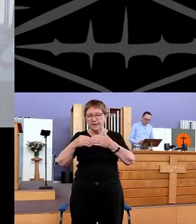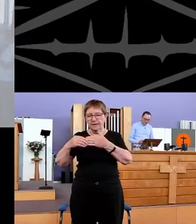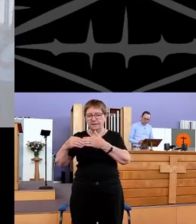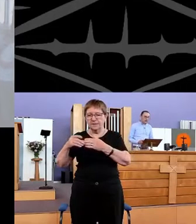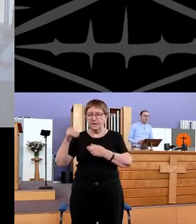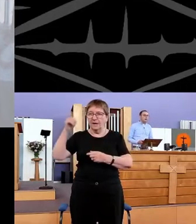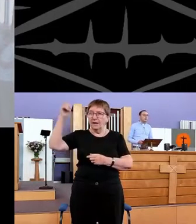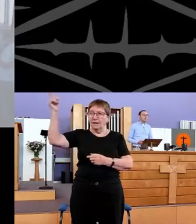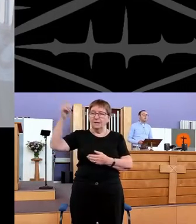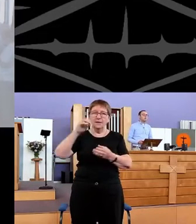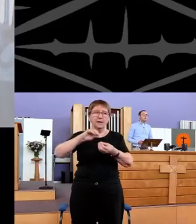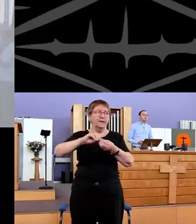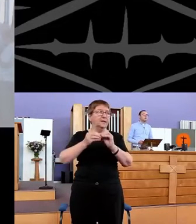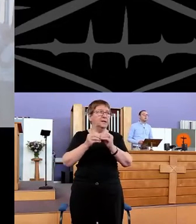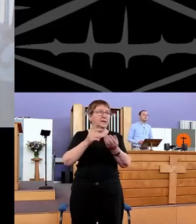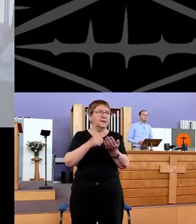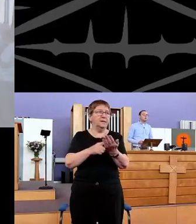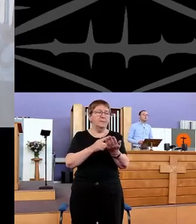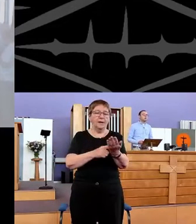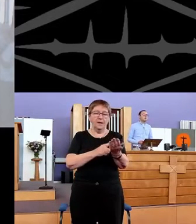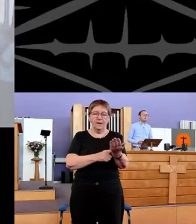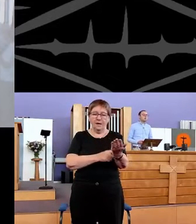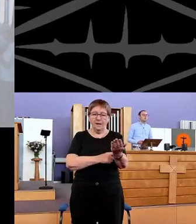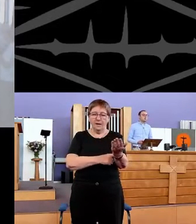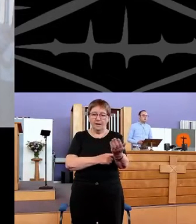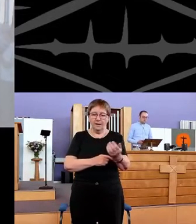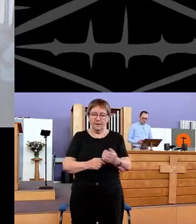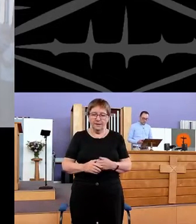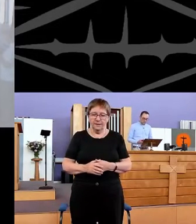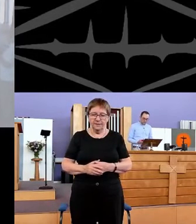hath He made.